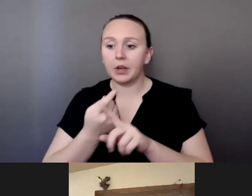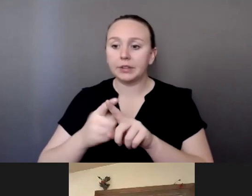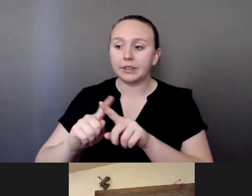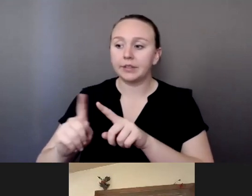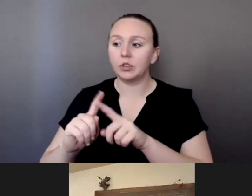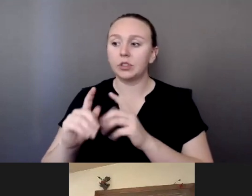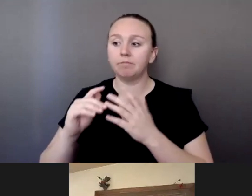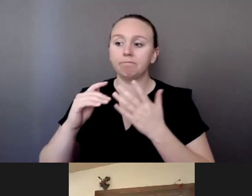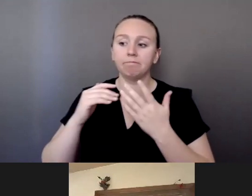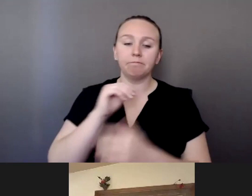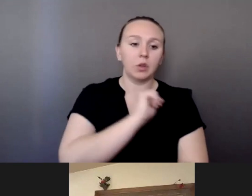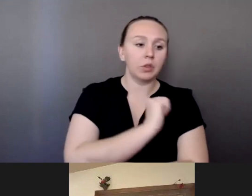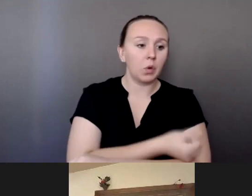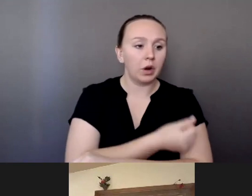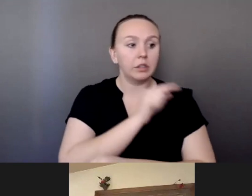on his case.